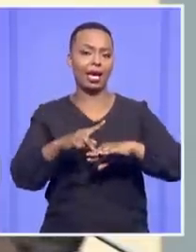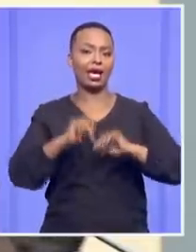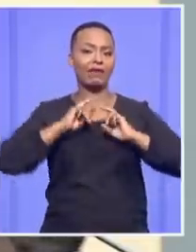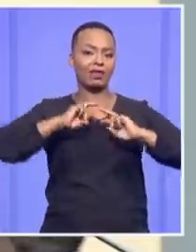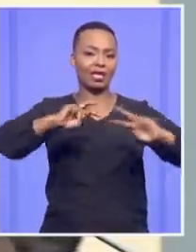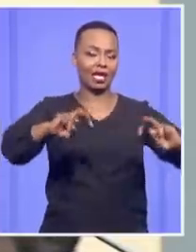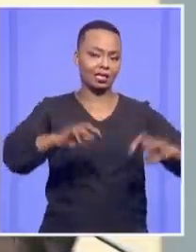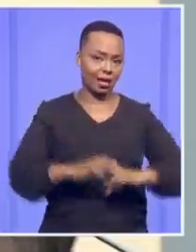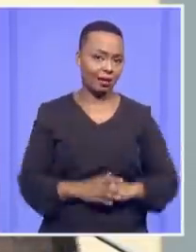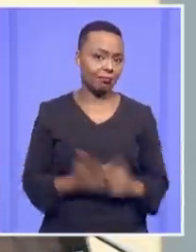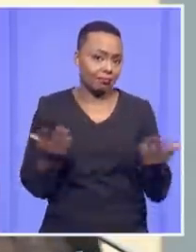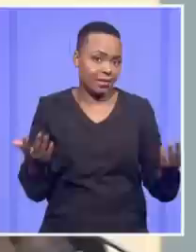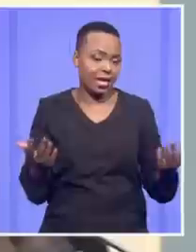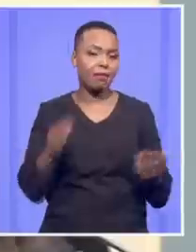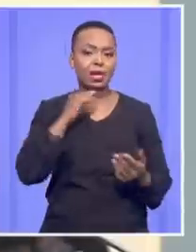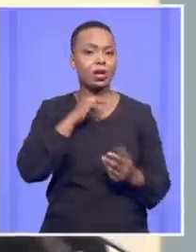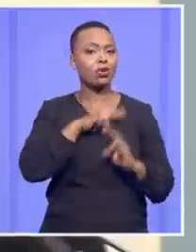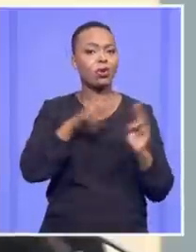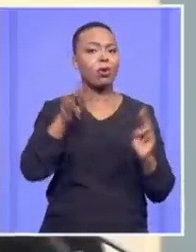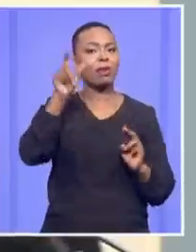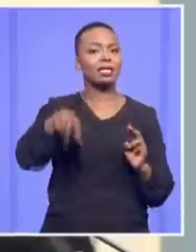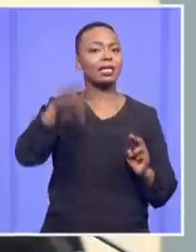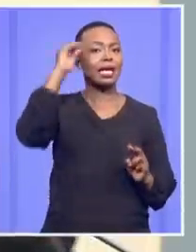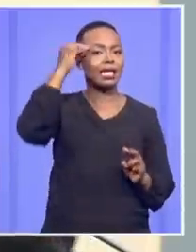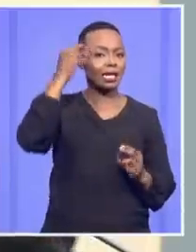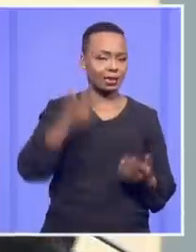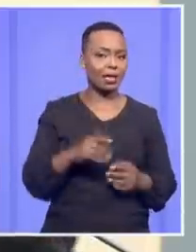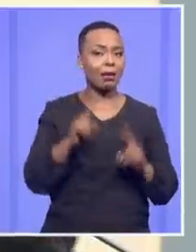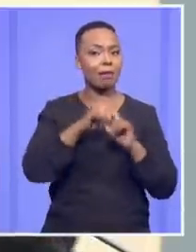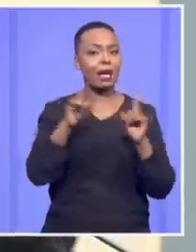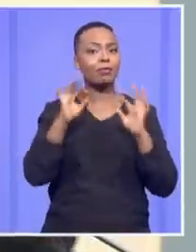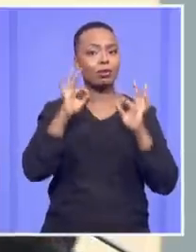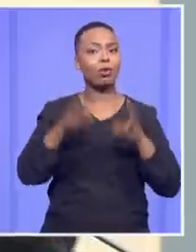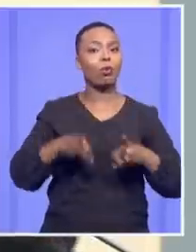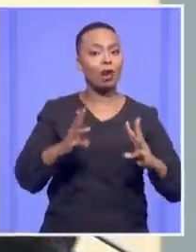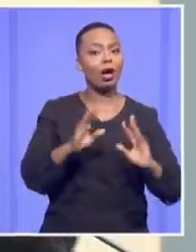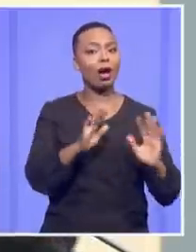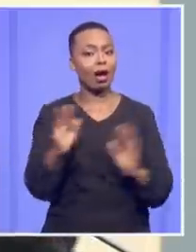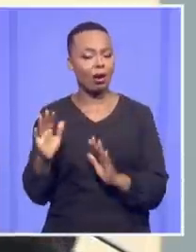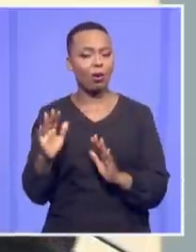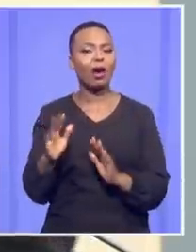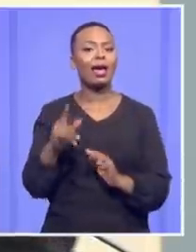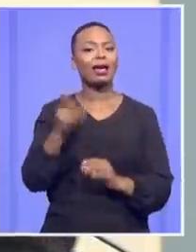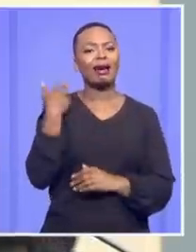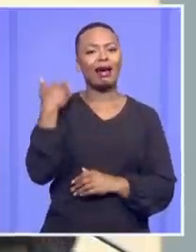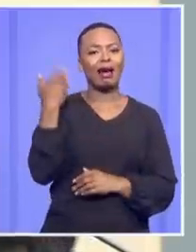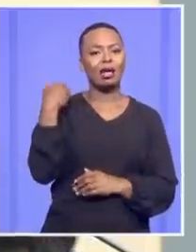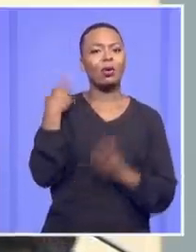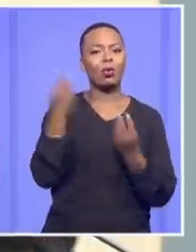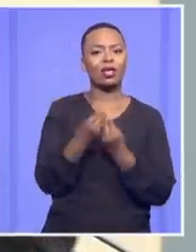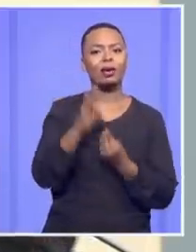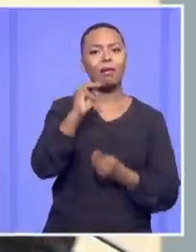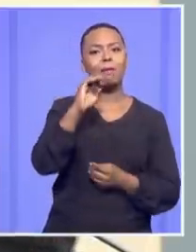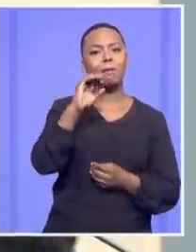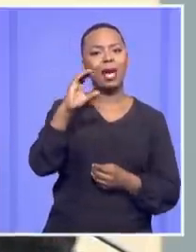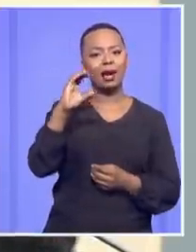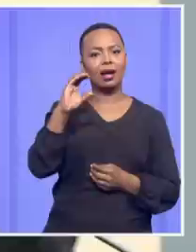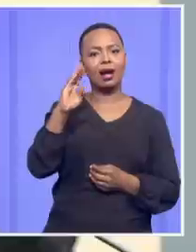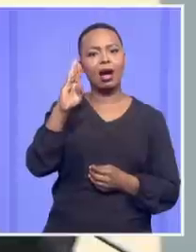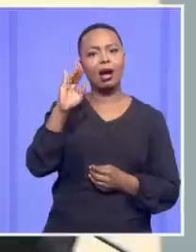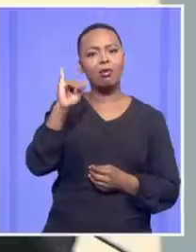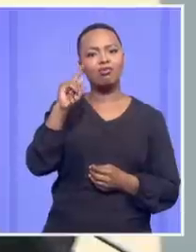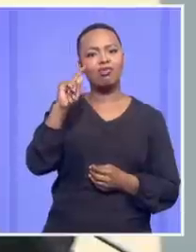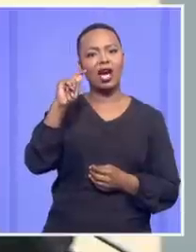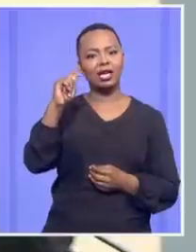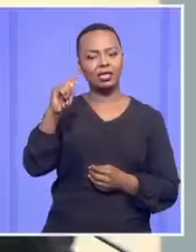be in anyone's interest. Instead, the appropriate route is to do exactly what this Court did in McBride. In McBride, you